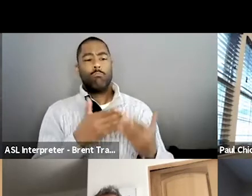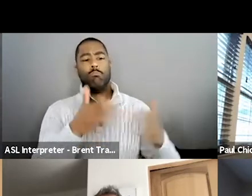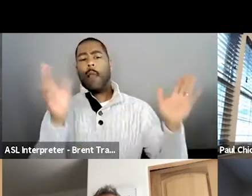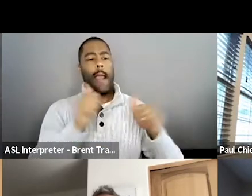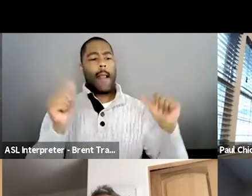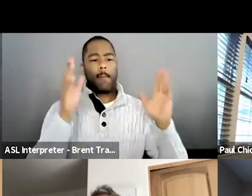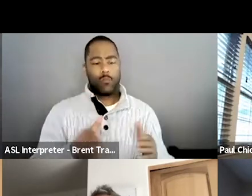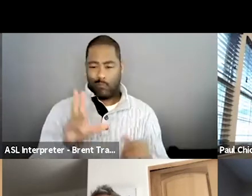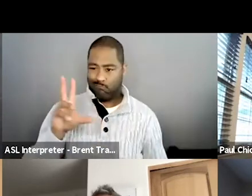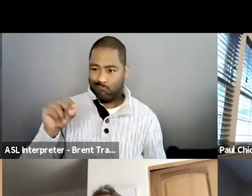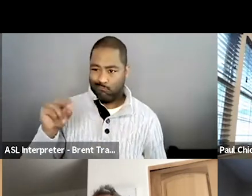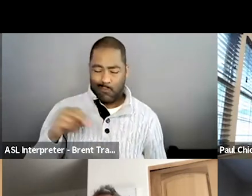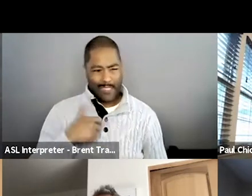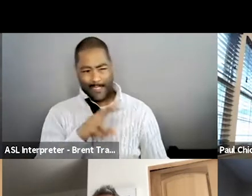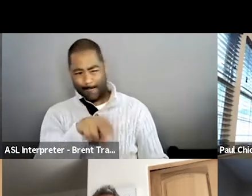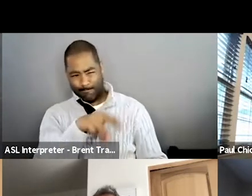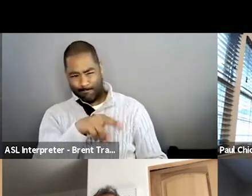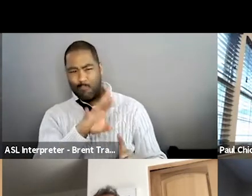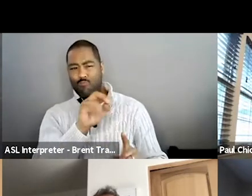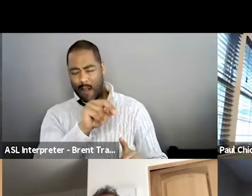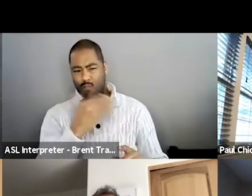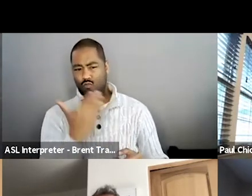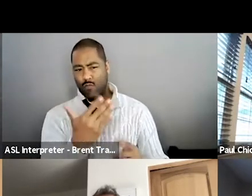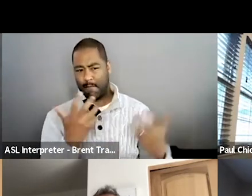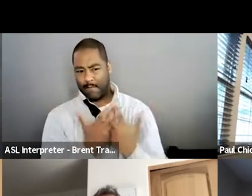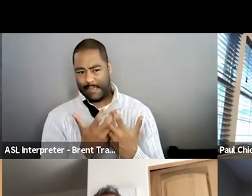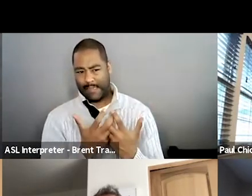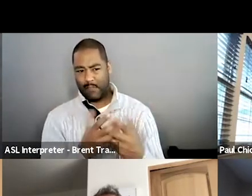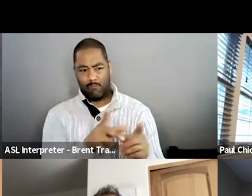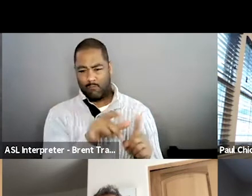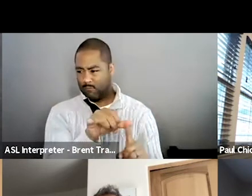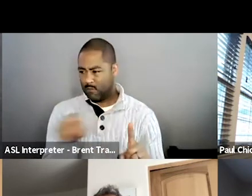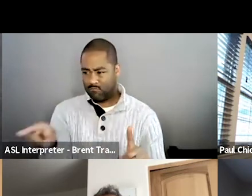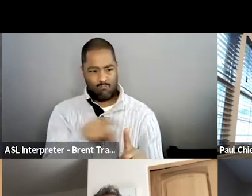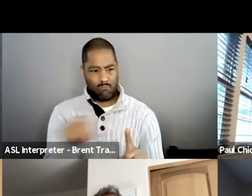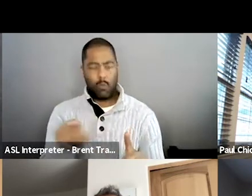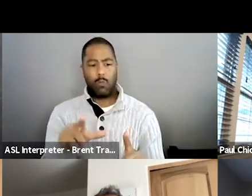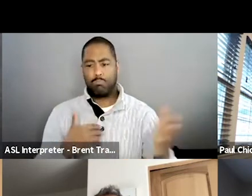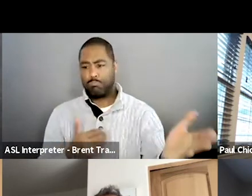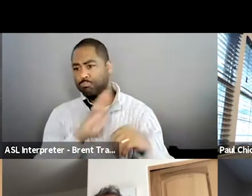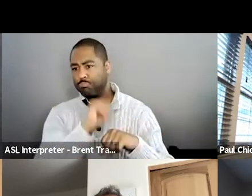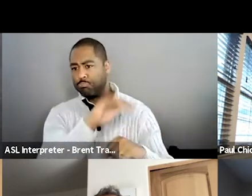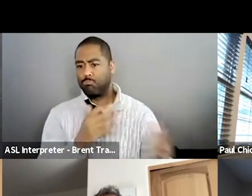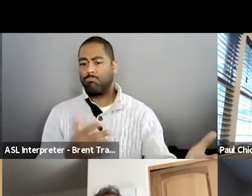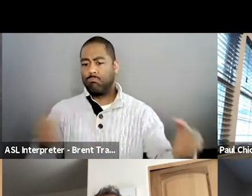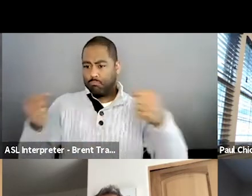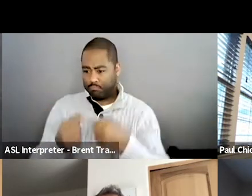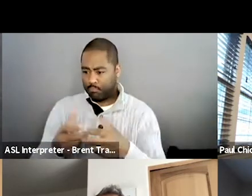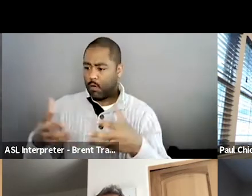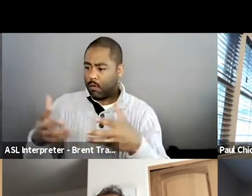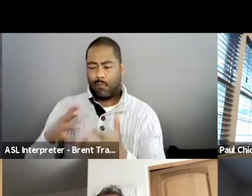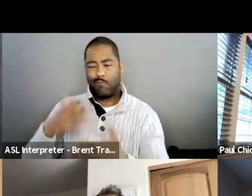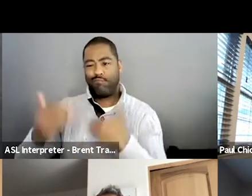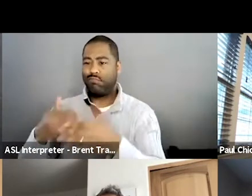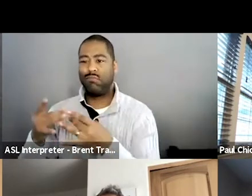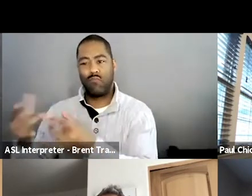for me. Um, honestly, that was all really, was thinking about you want to, did you